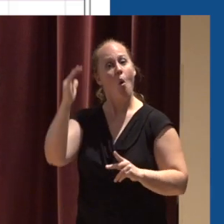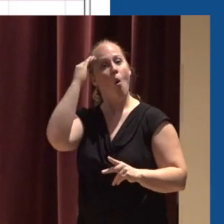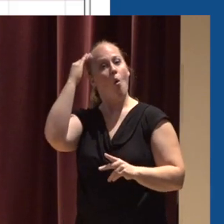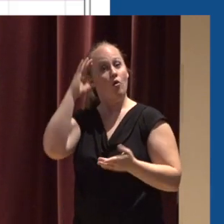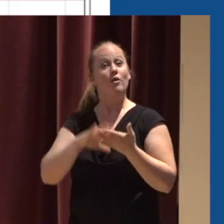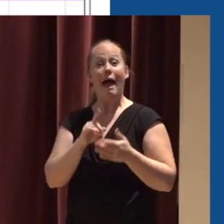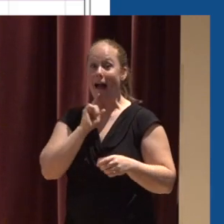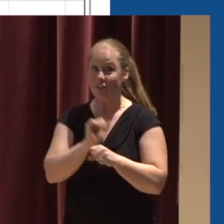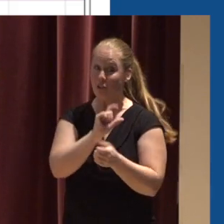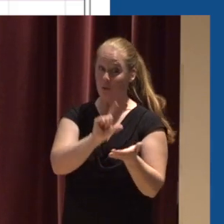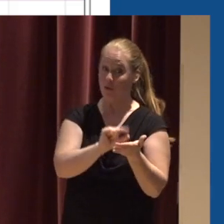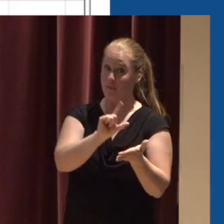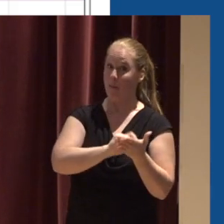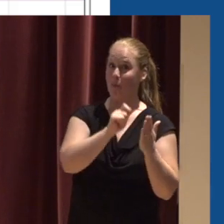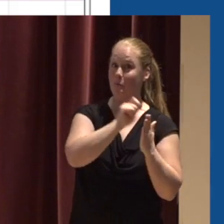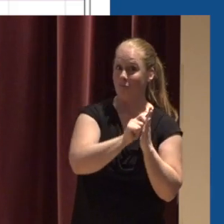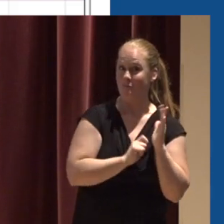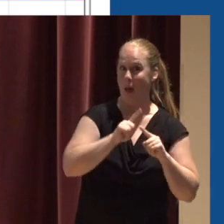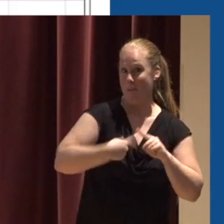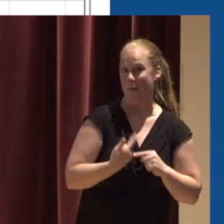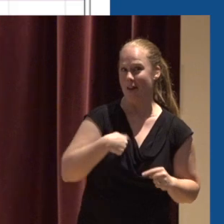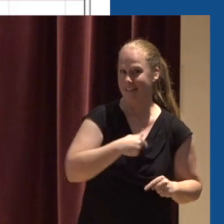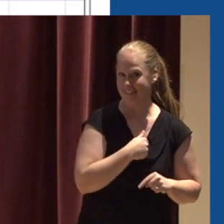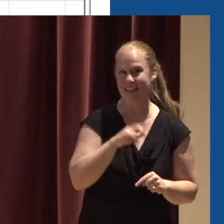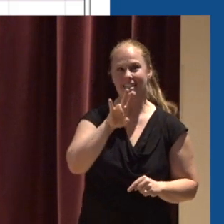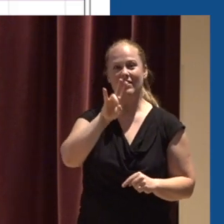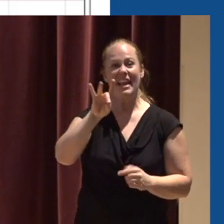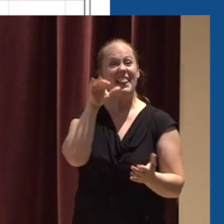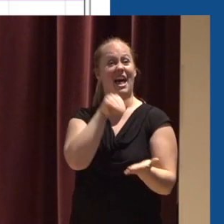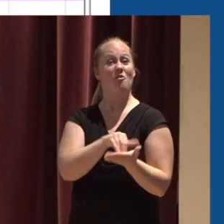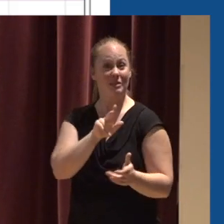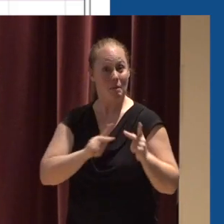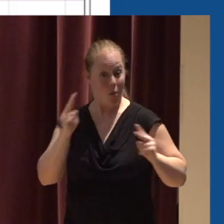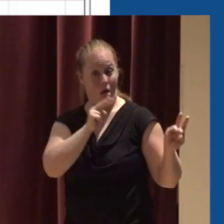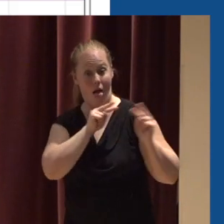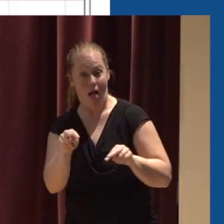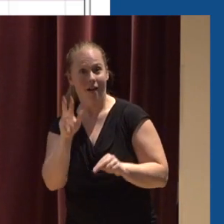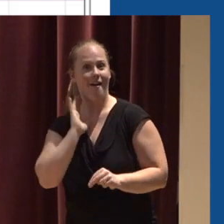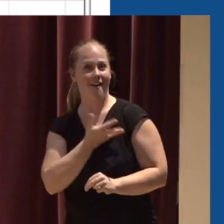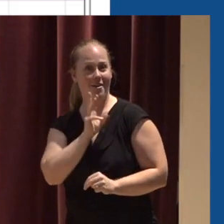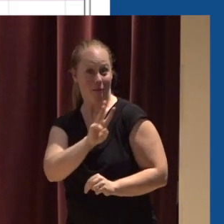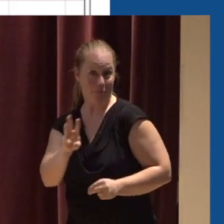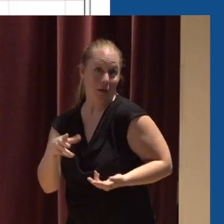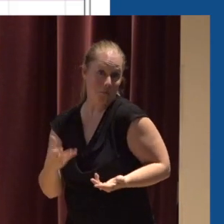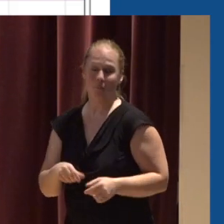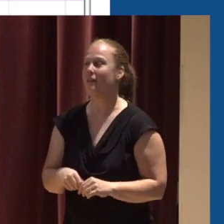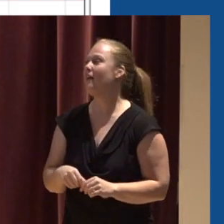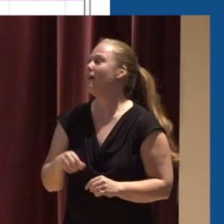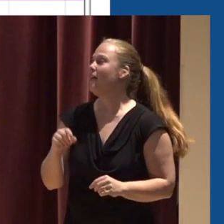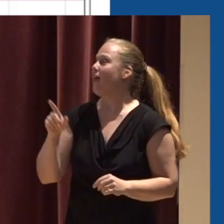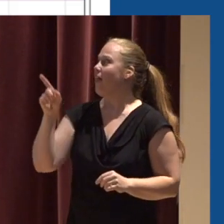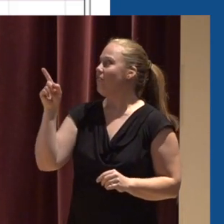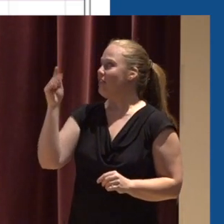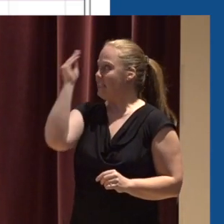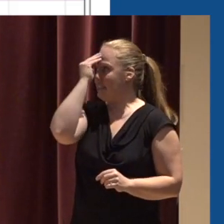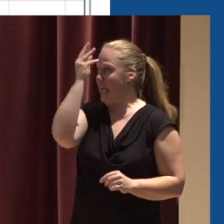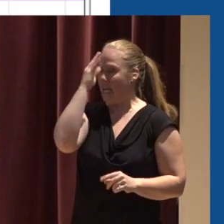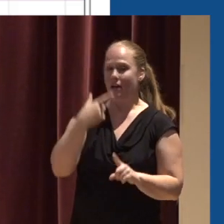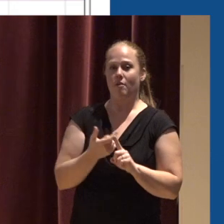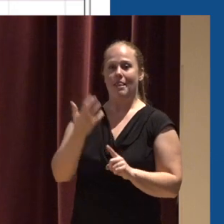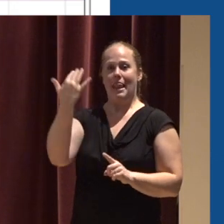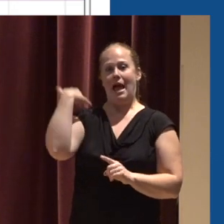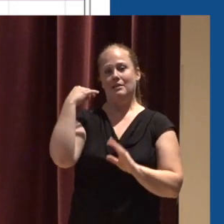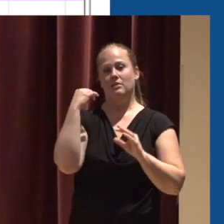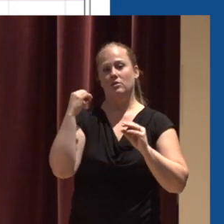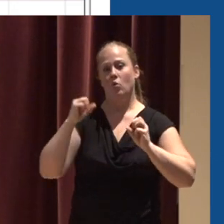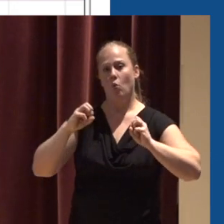newspaper at that time Where we had about 78,000 hits And then this piece of data here is back from last winter